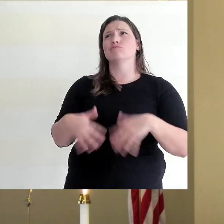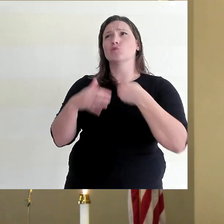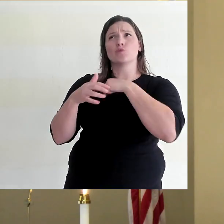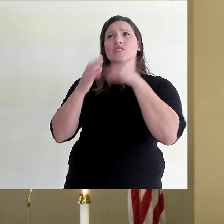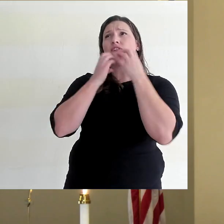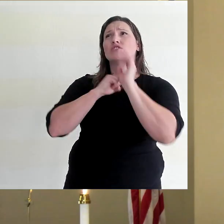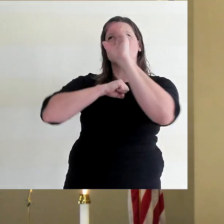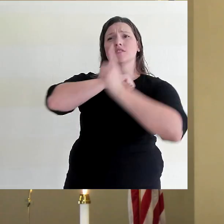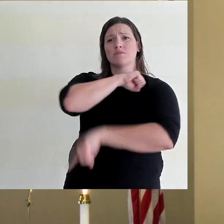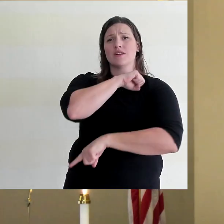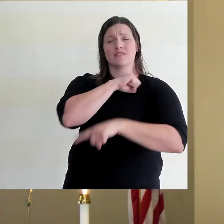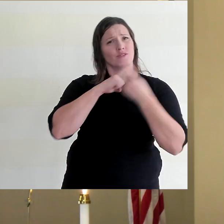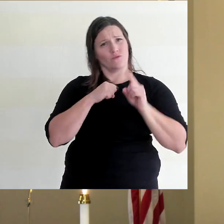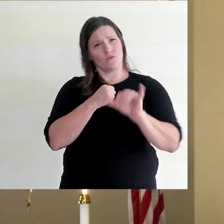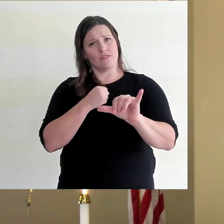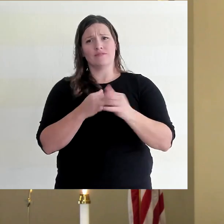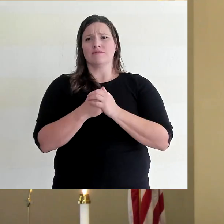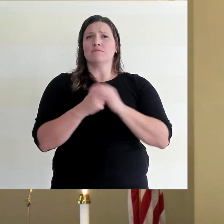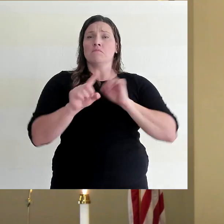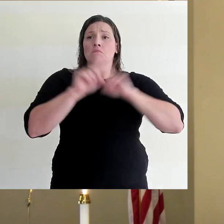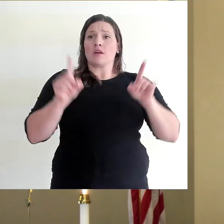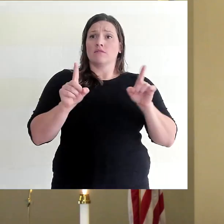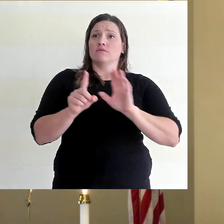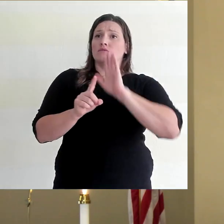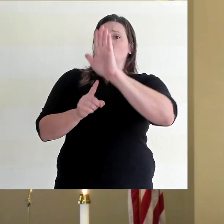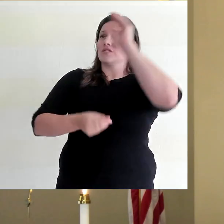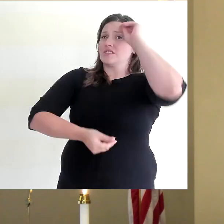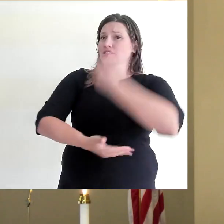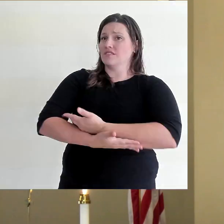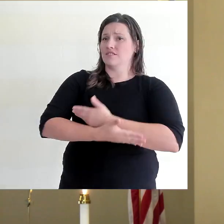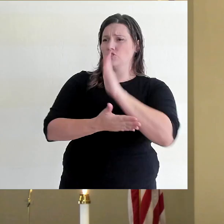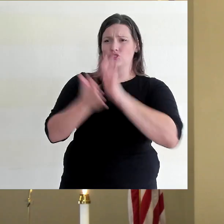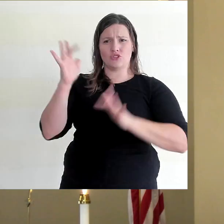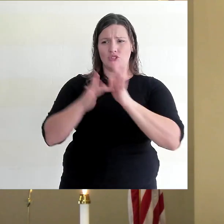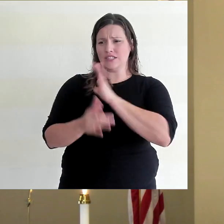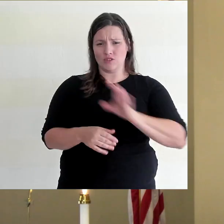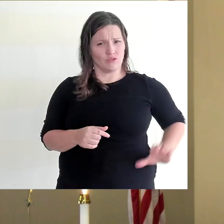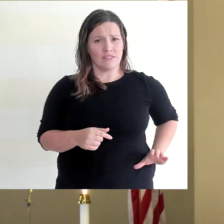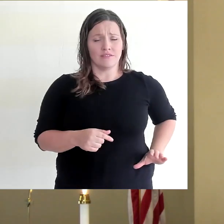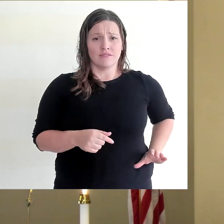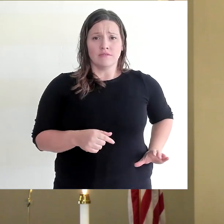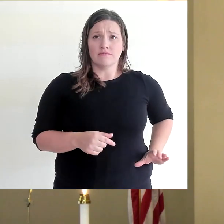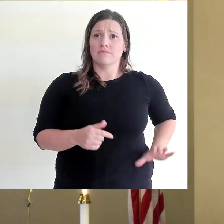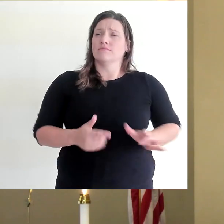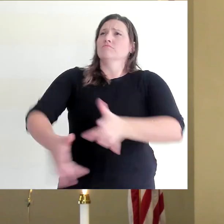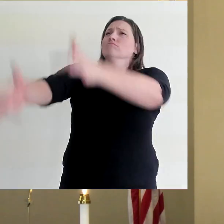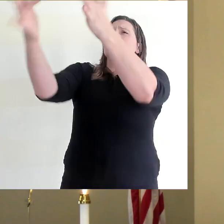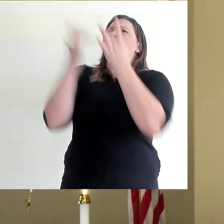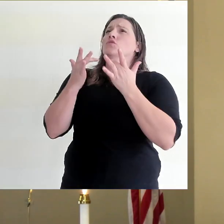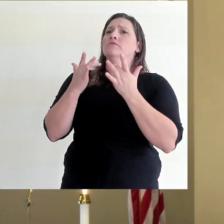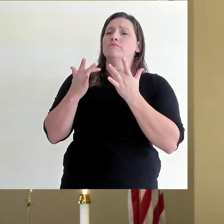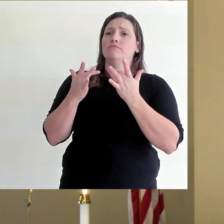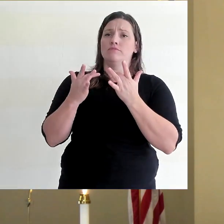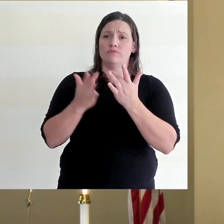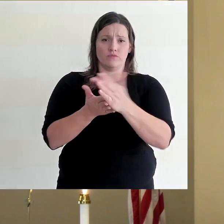and eternal punishment. For the sake of your Son, Jesus Christ, have mercy on us. Forgive us, renew